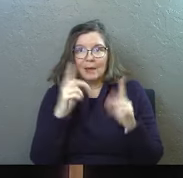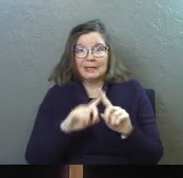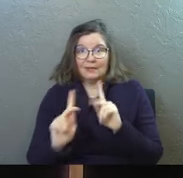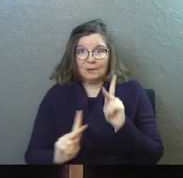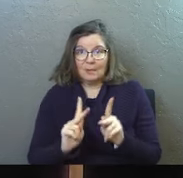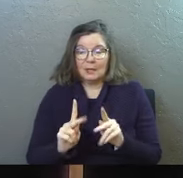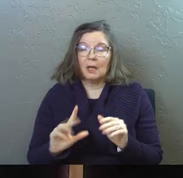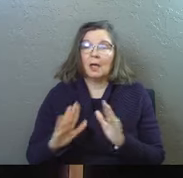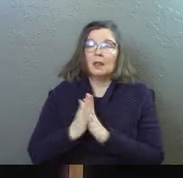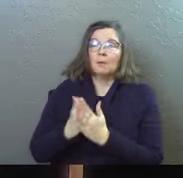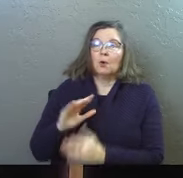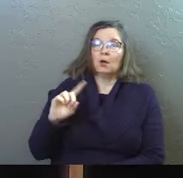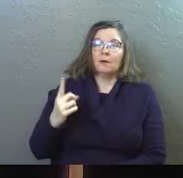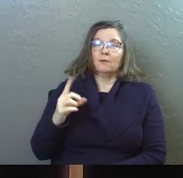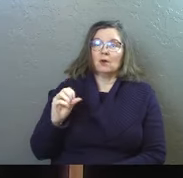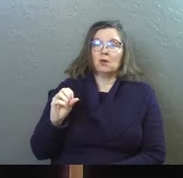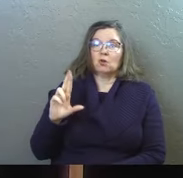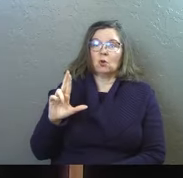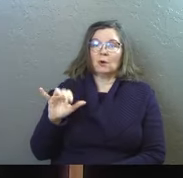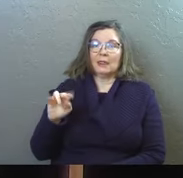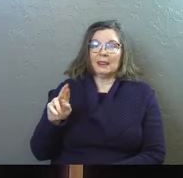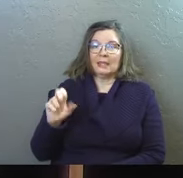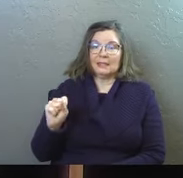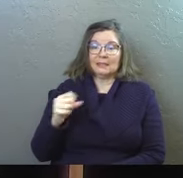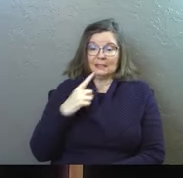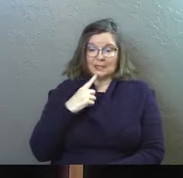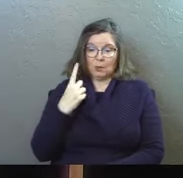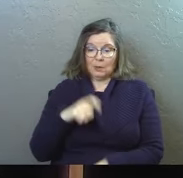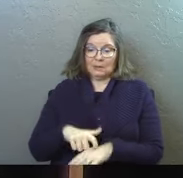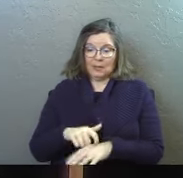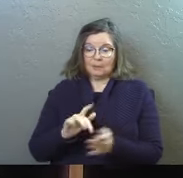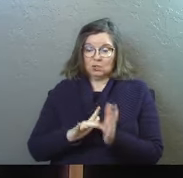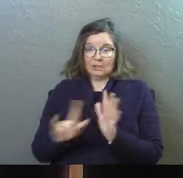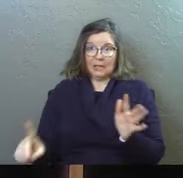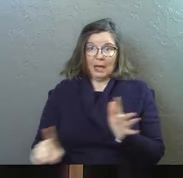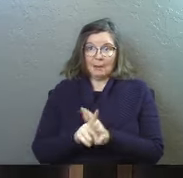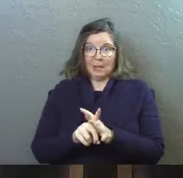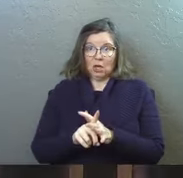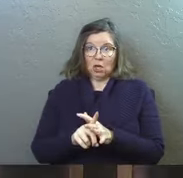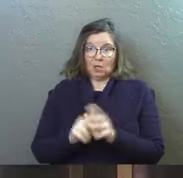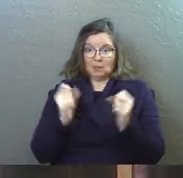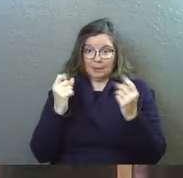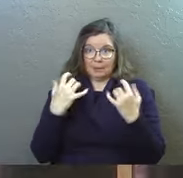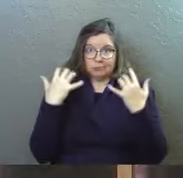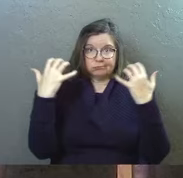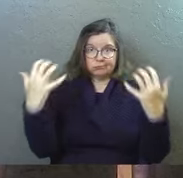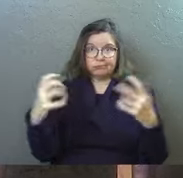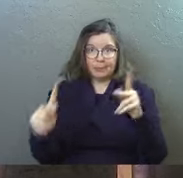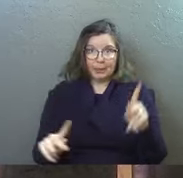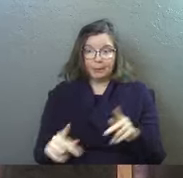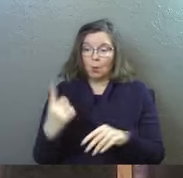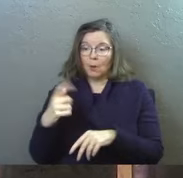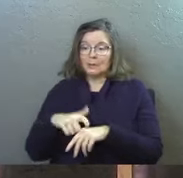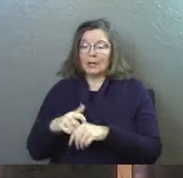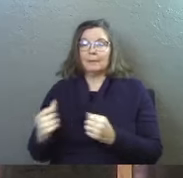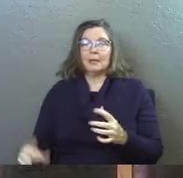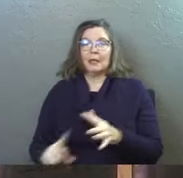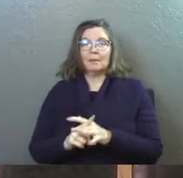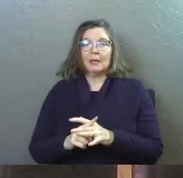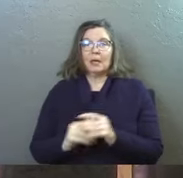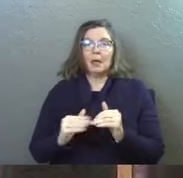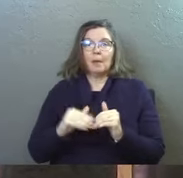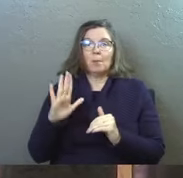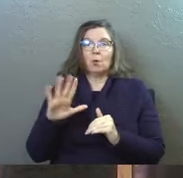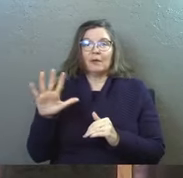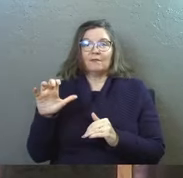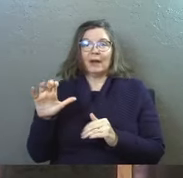In the book of 1 Corinthians, it says that at one point, Jesus, not only did he appear to a lot of different people during that 40 days, but at one point, he appeared to